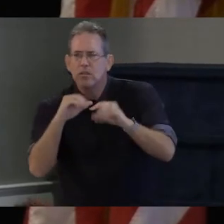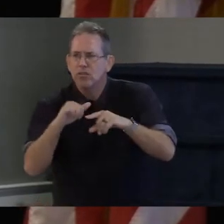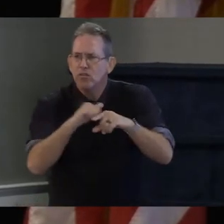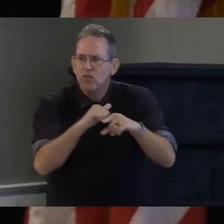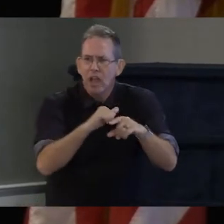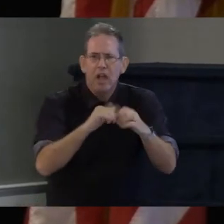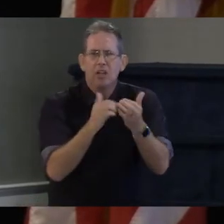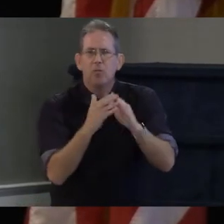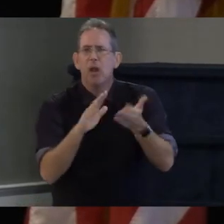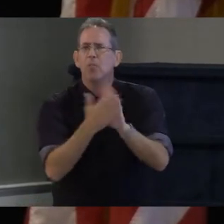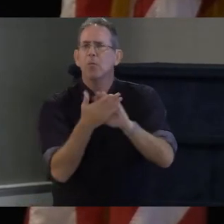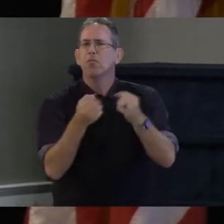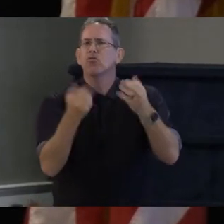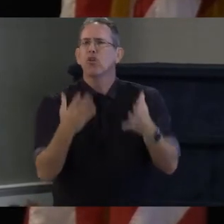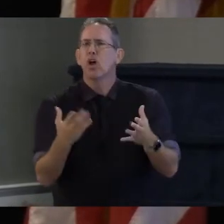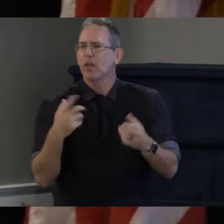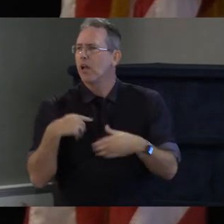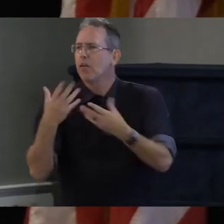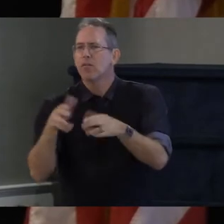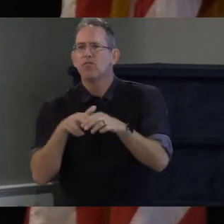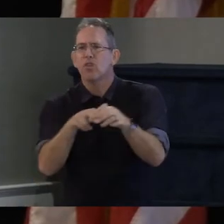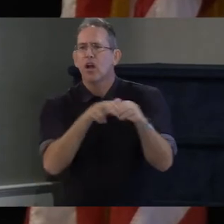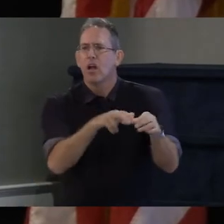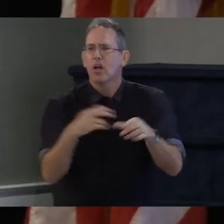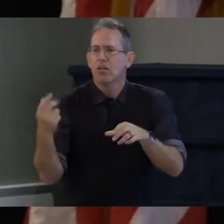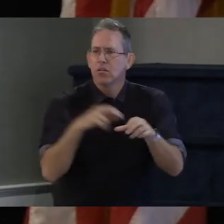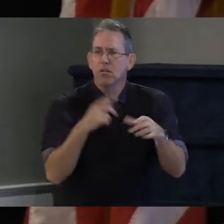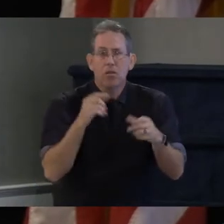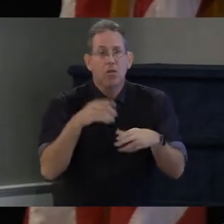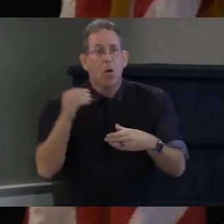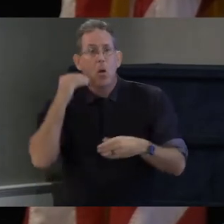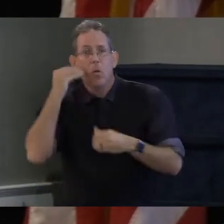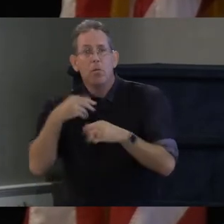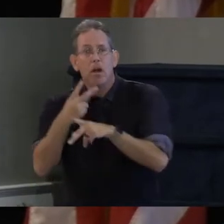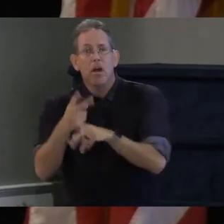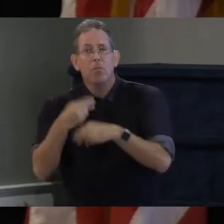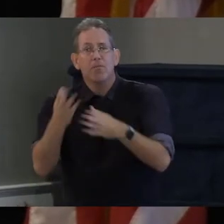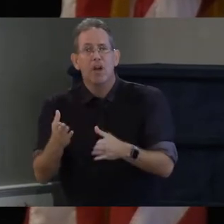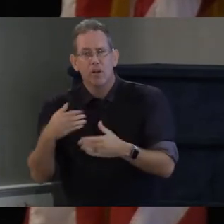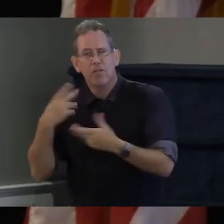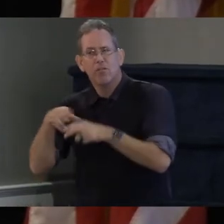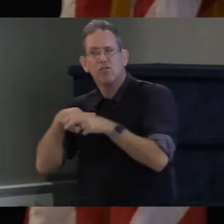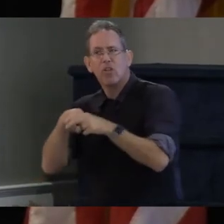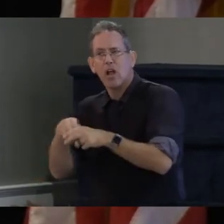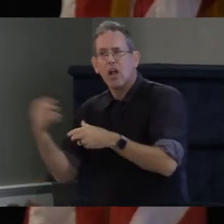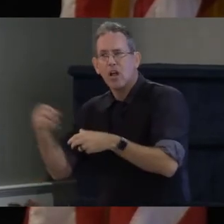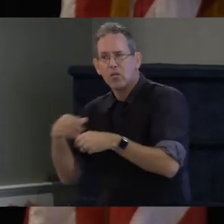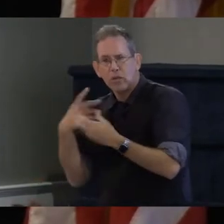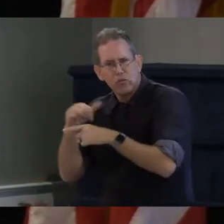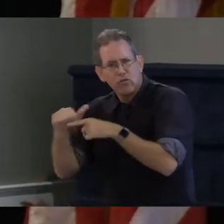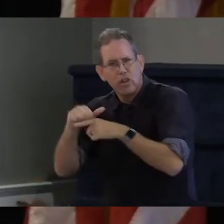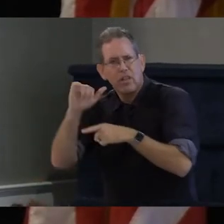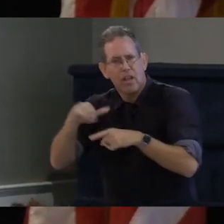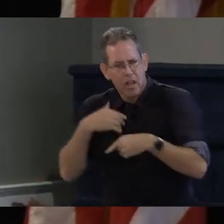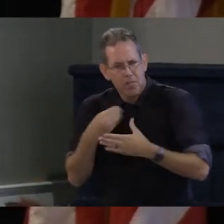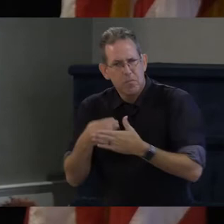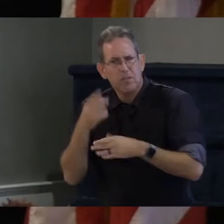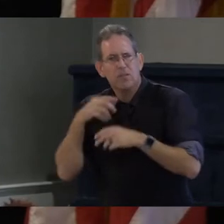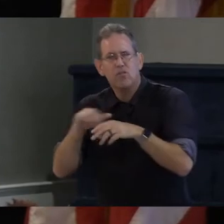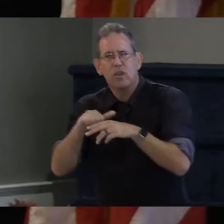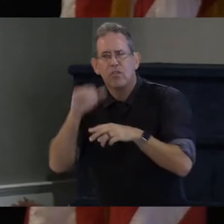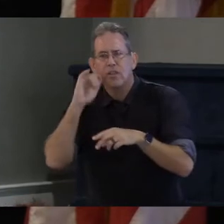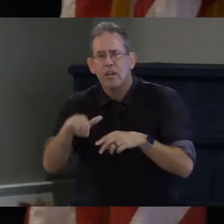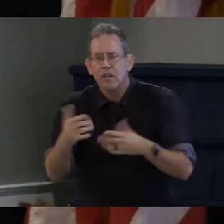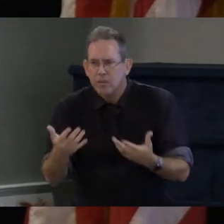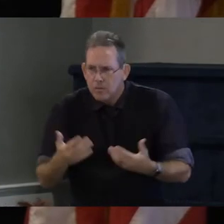to be in-home caregivers to do all of these things that we say that we need and so you know we